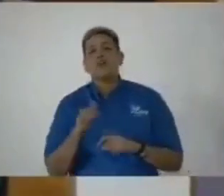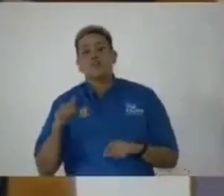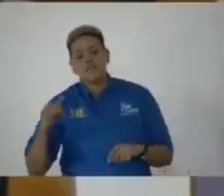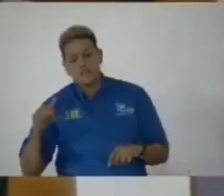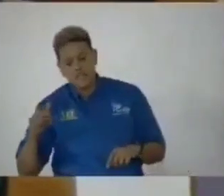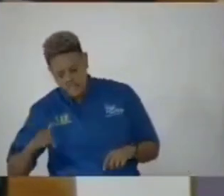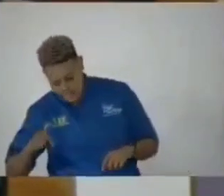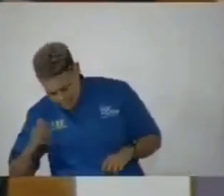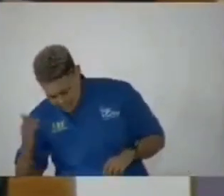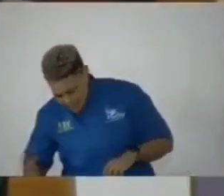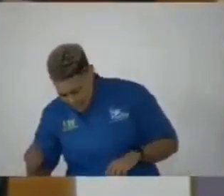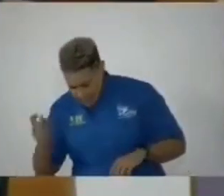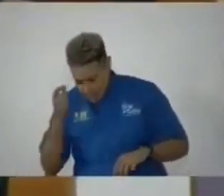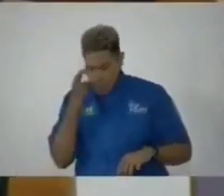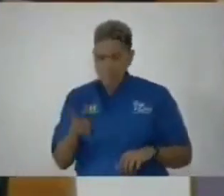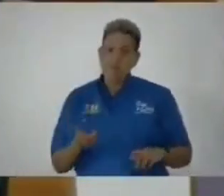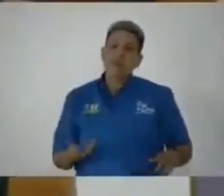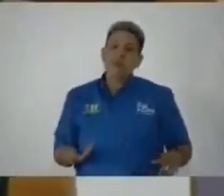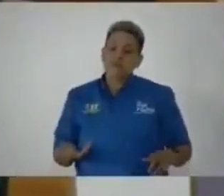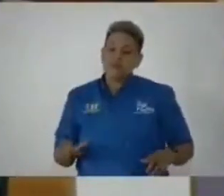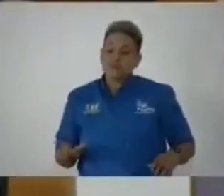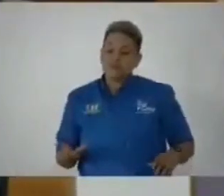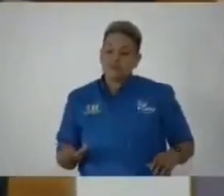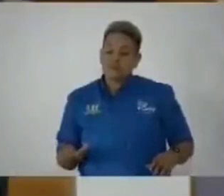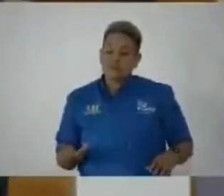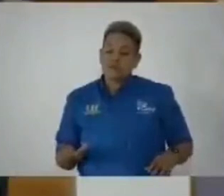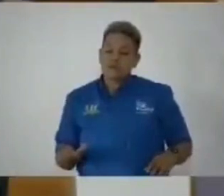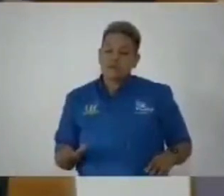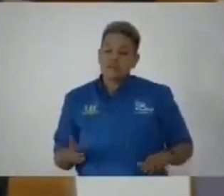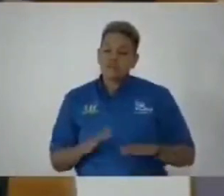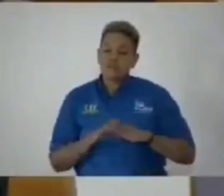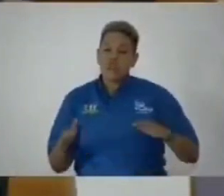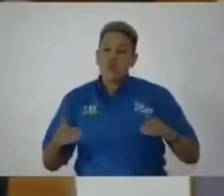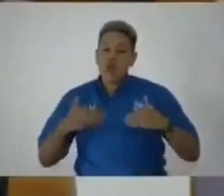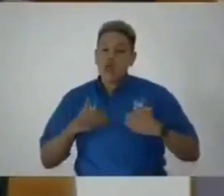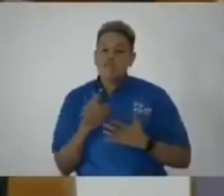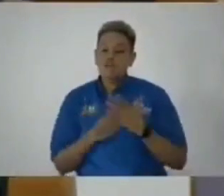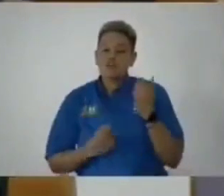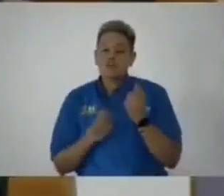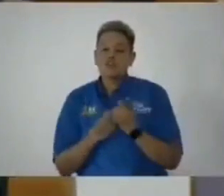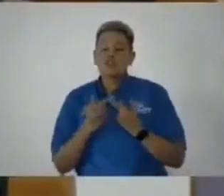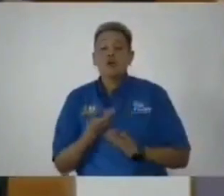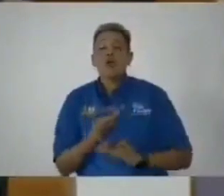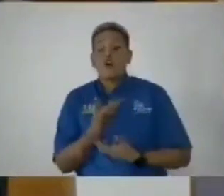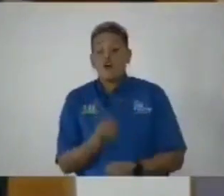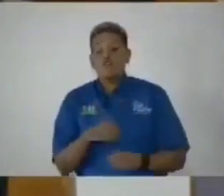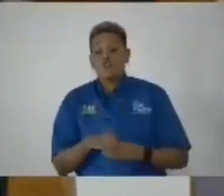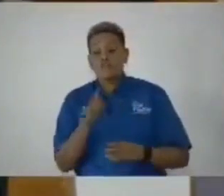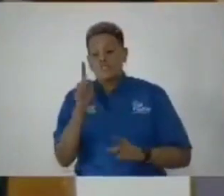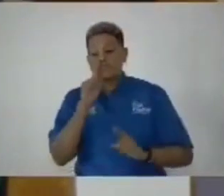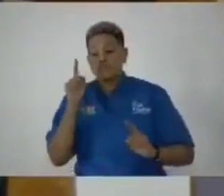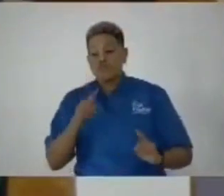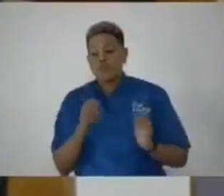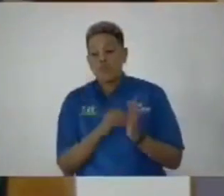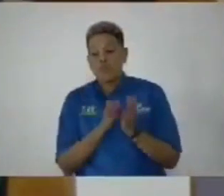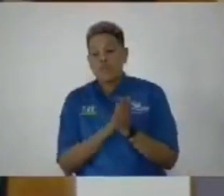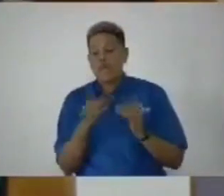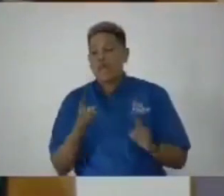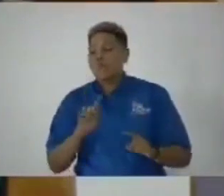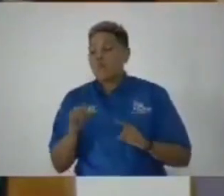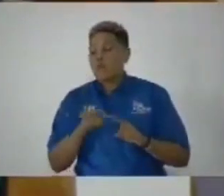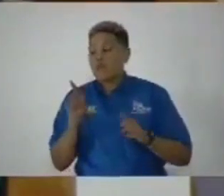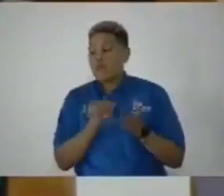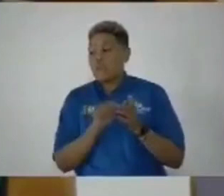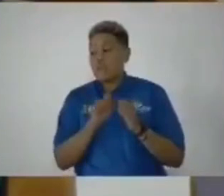side of government, don't have trust and confidence in this report. When it can't